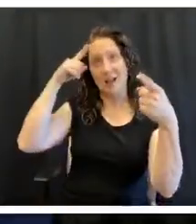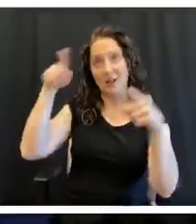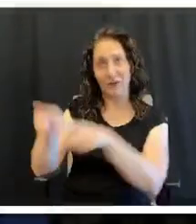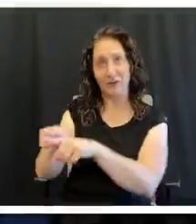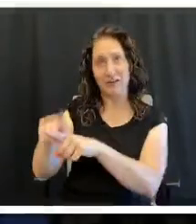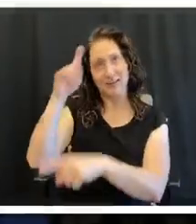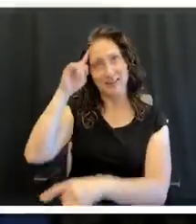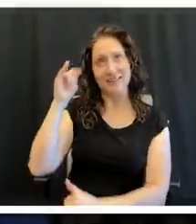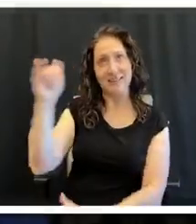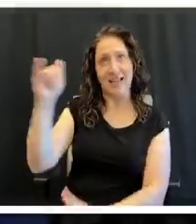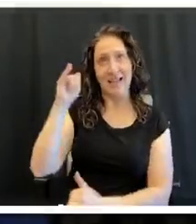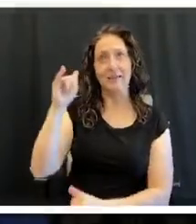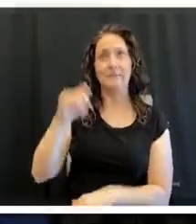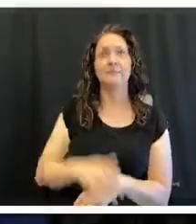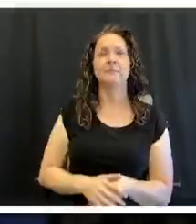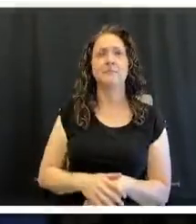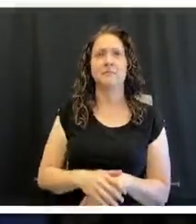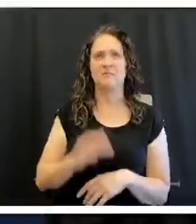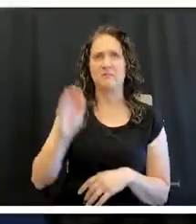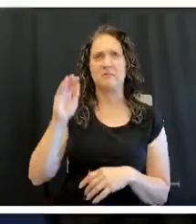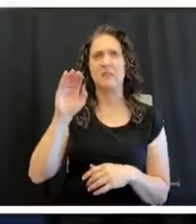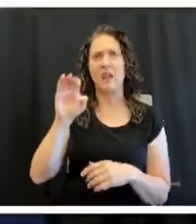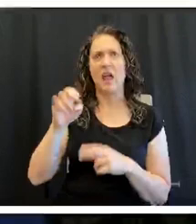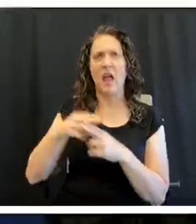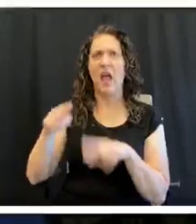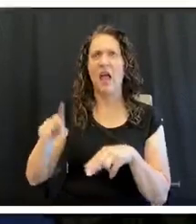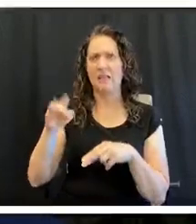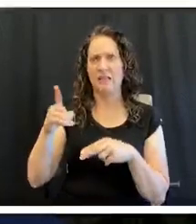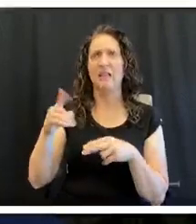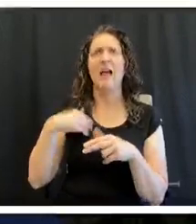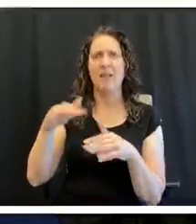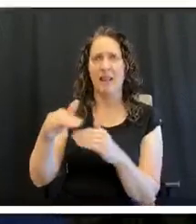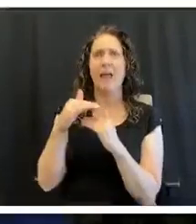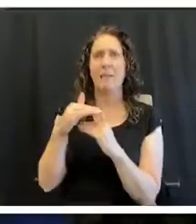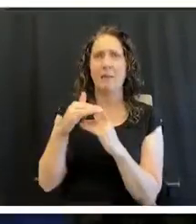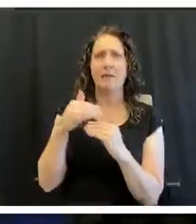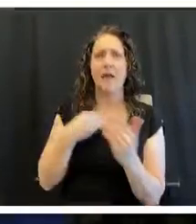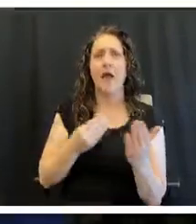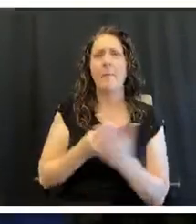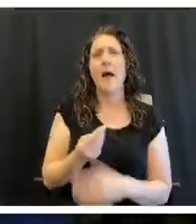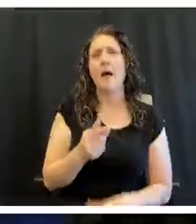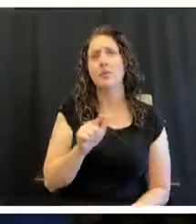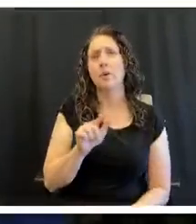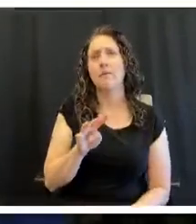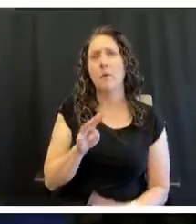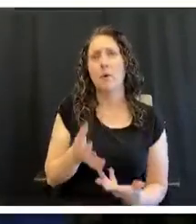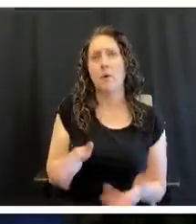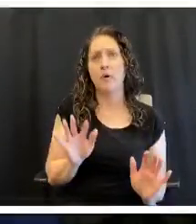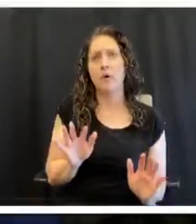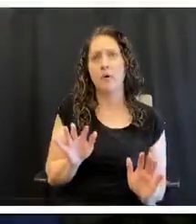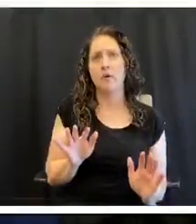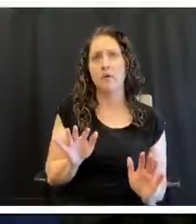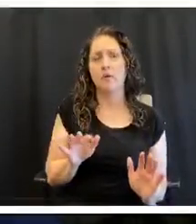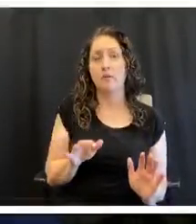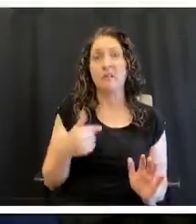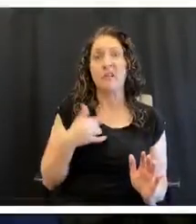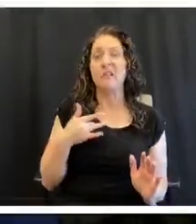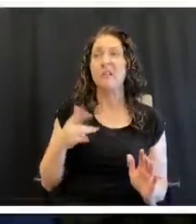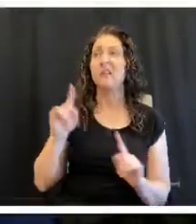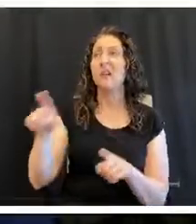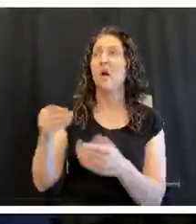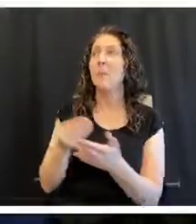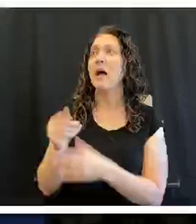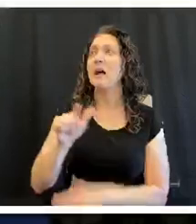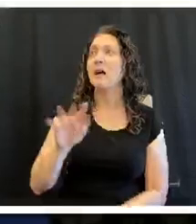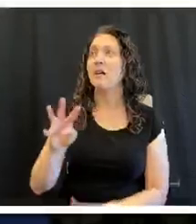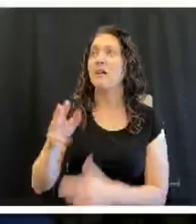were a little bit in short supply. You could only get two dozen when you went to the store. And so I would go to the store, and I would get two dozen. And